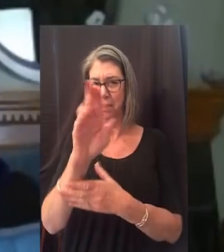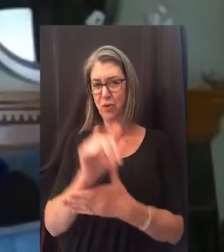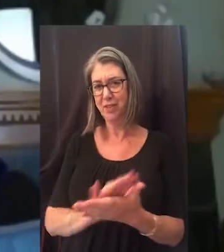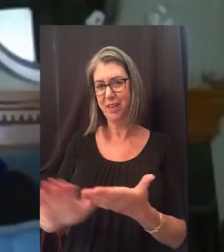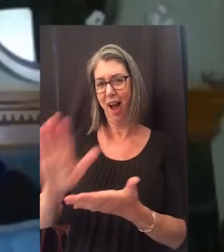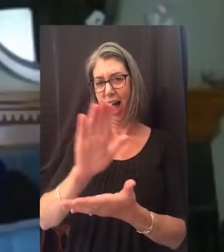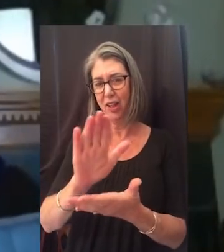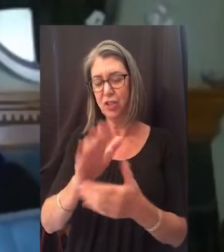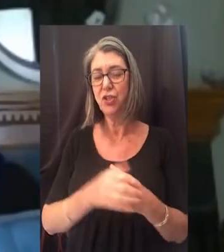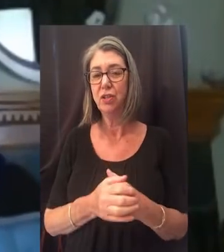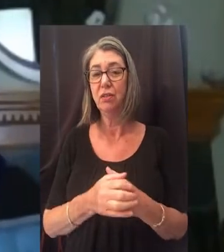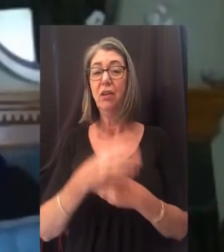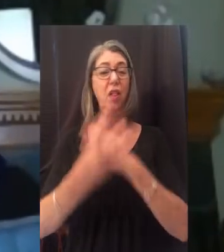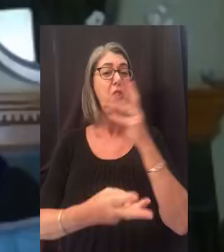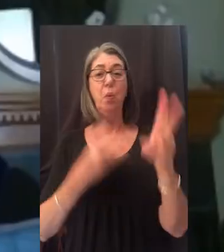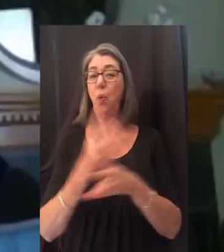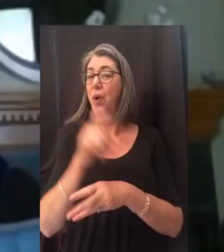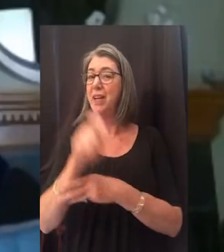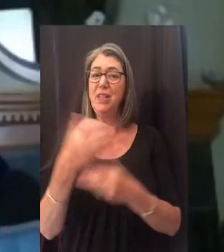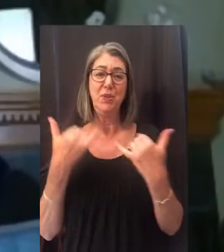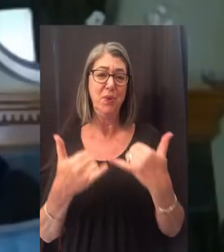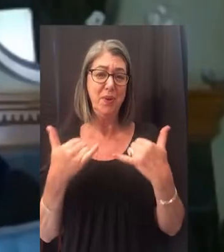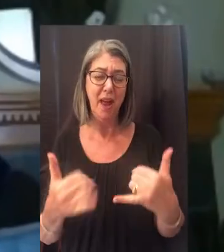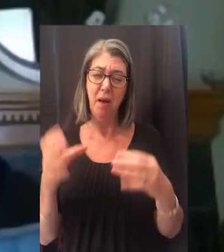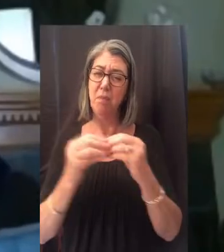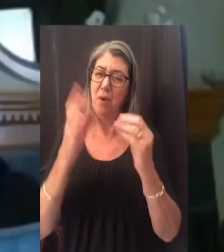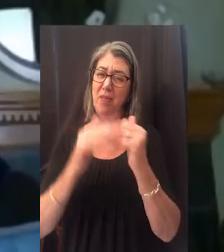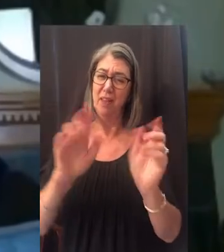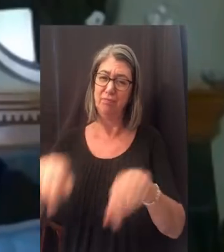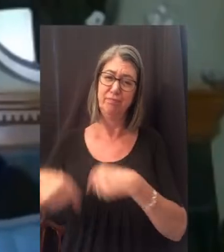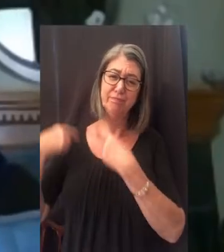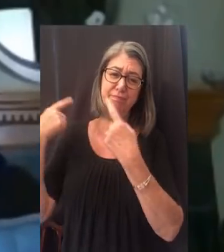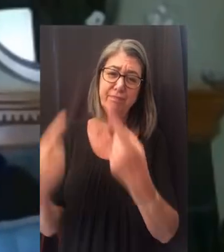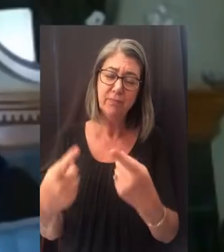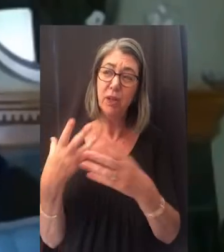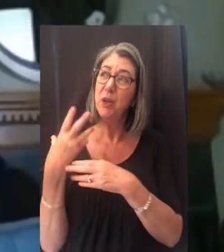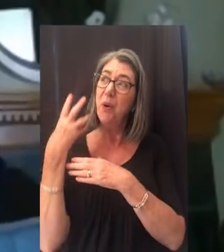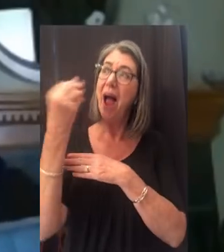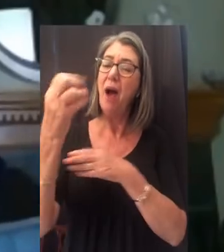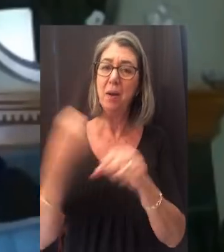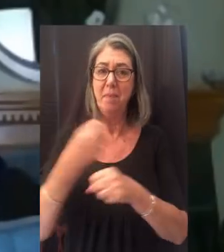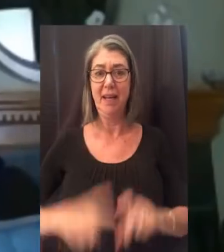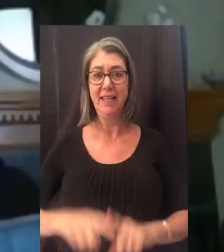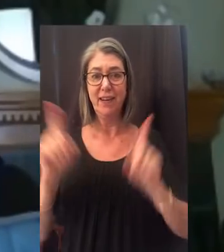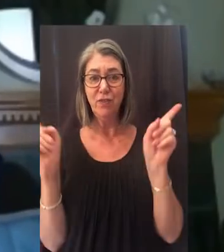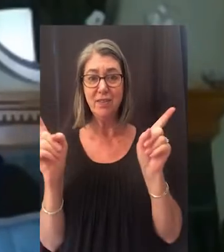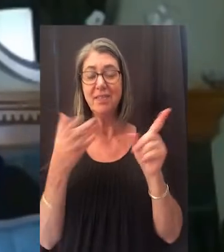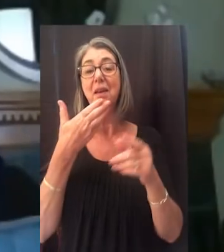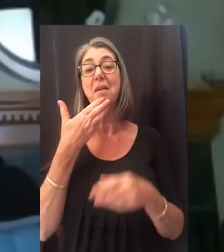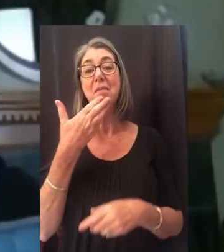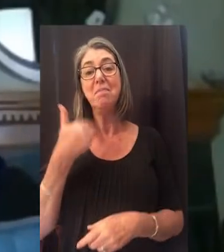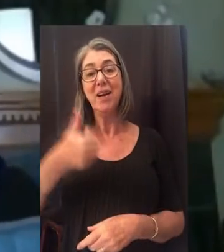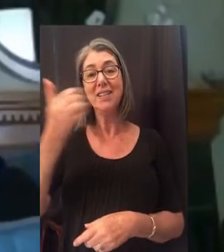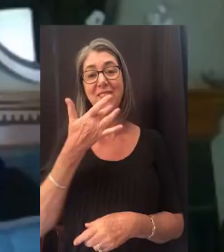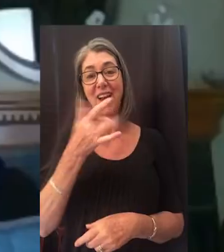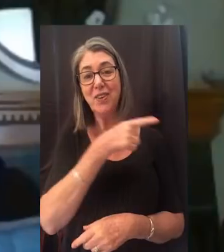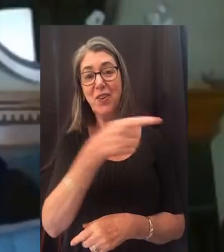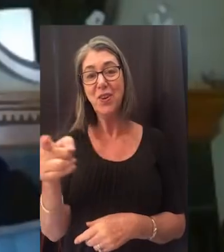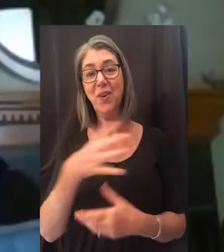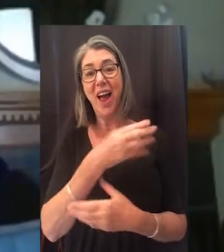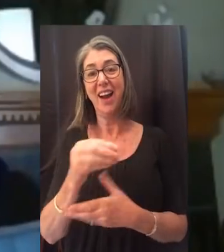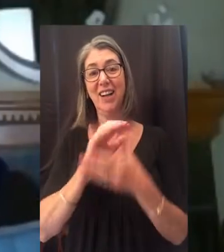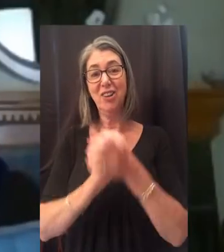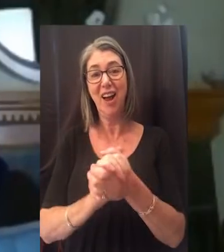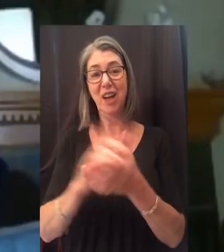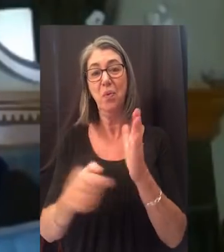Mercy College. The world needs you now more than ever. Go out and make a difference. Best of luck to you, and